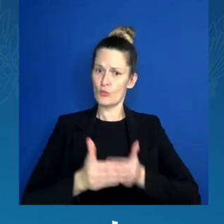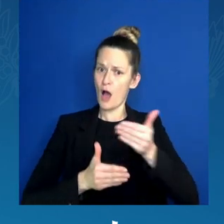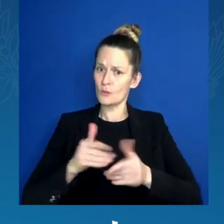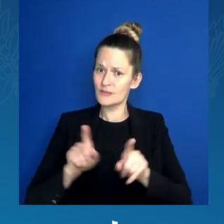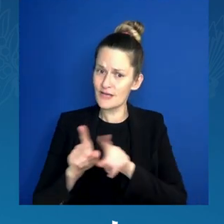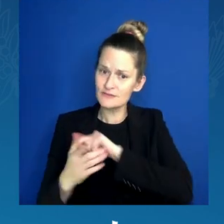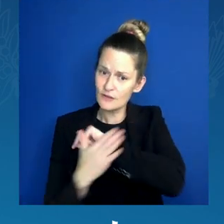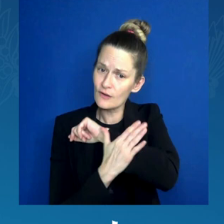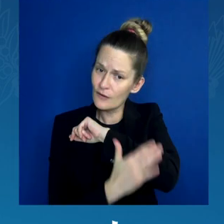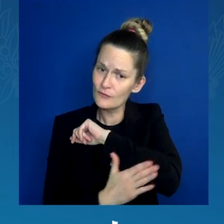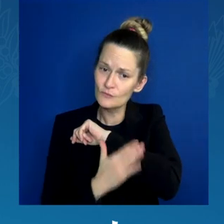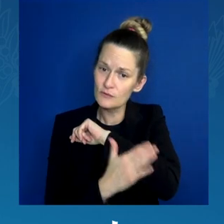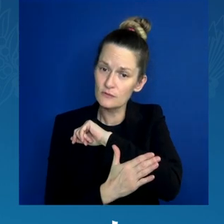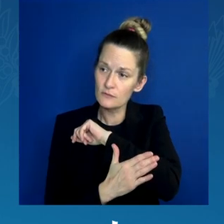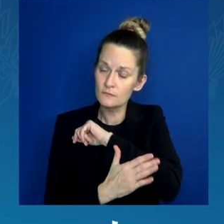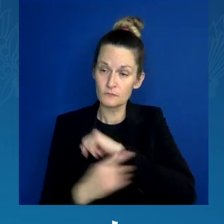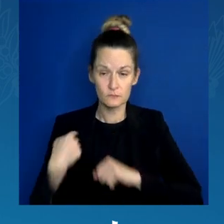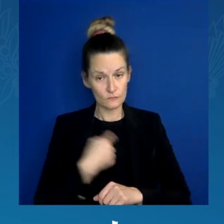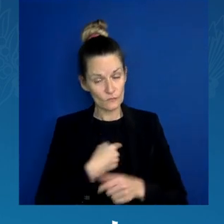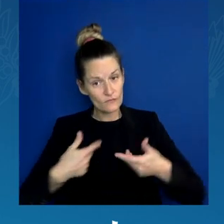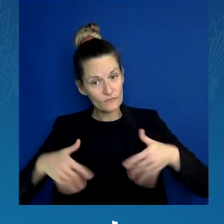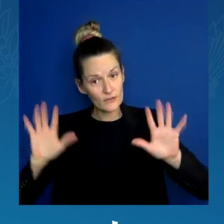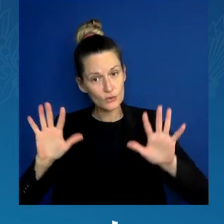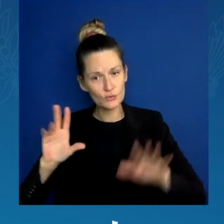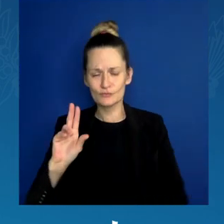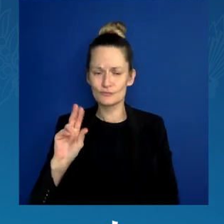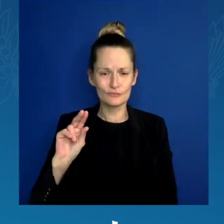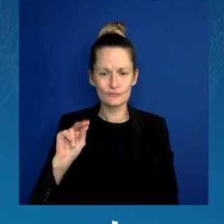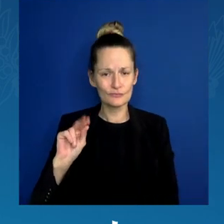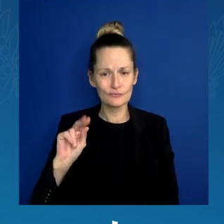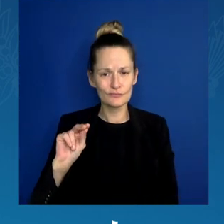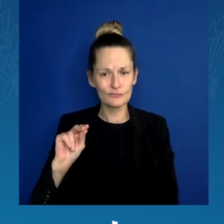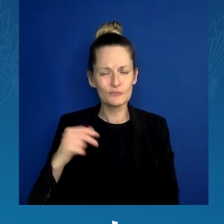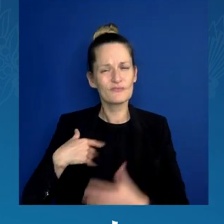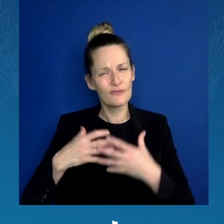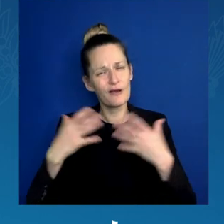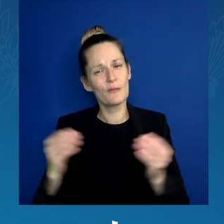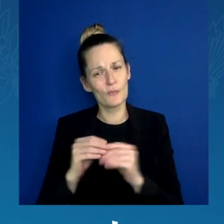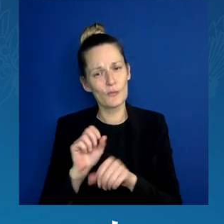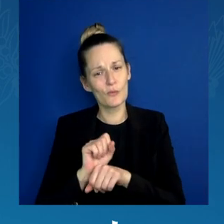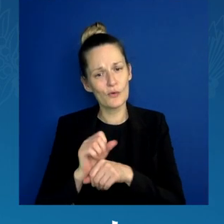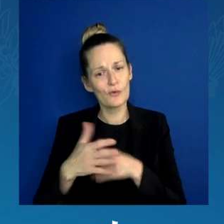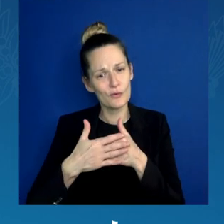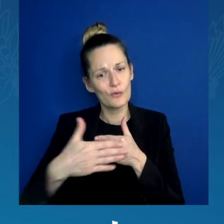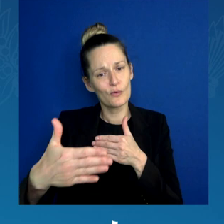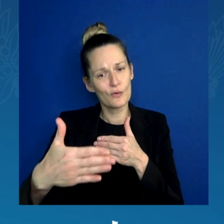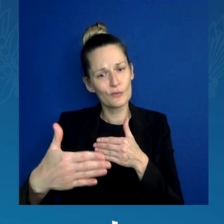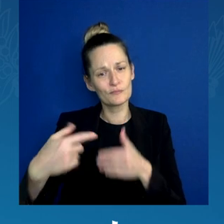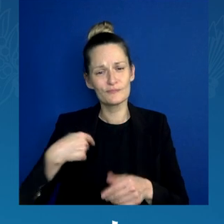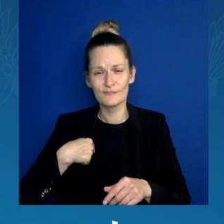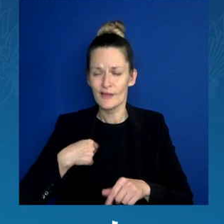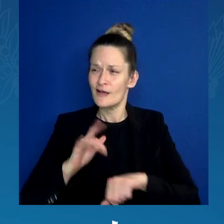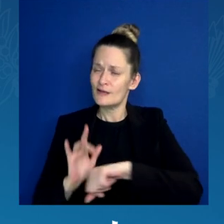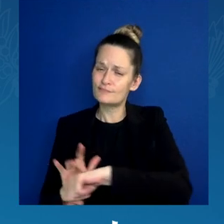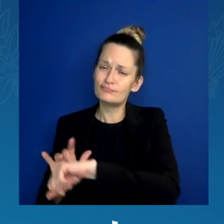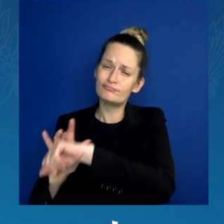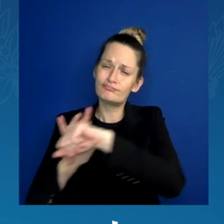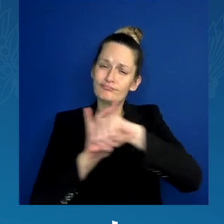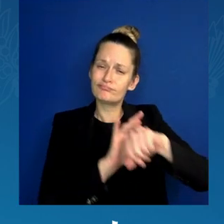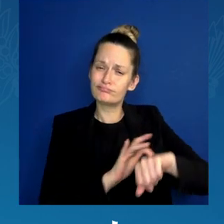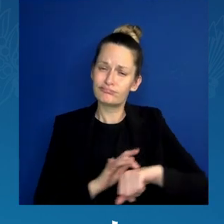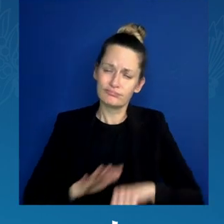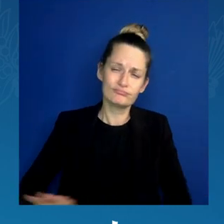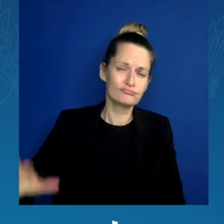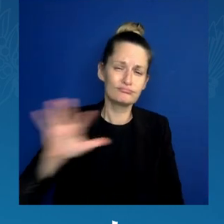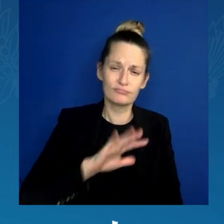And I have seen that as I have traveled across our nation and across the world as your vice president. Basic